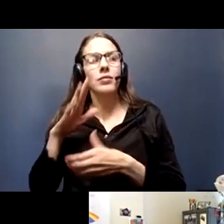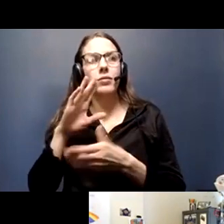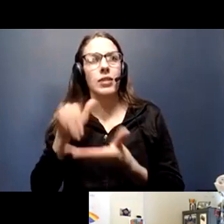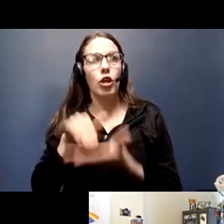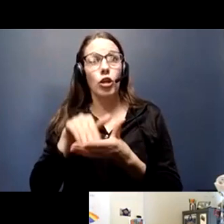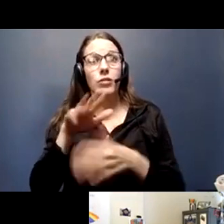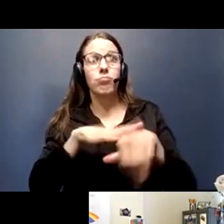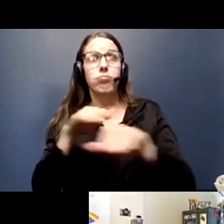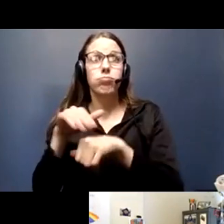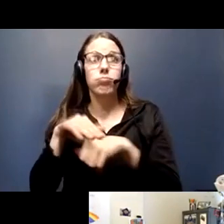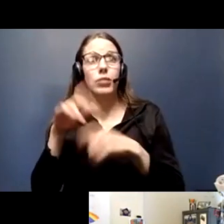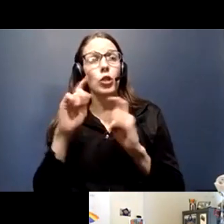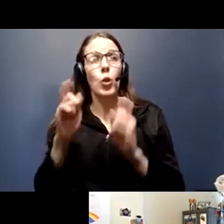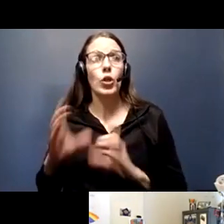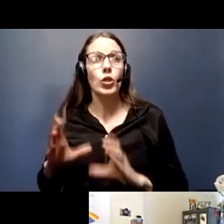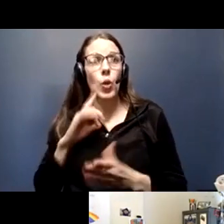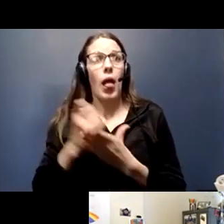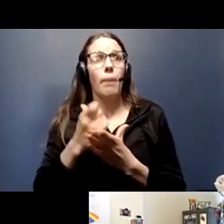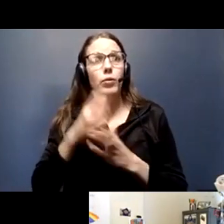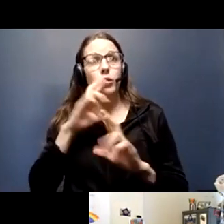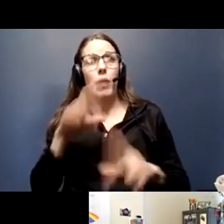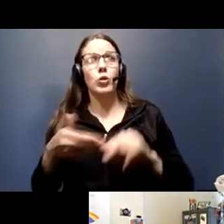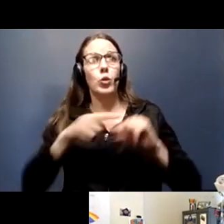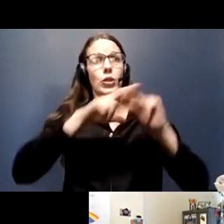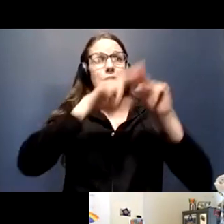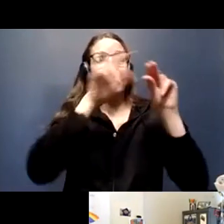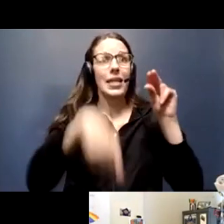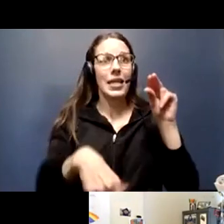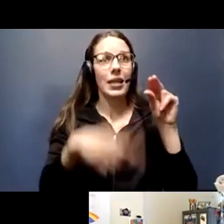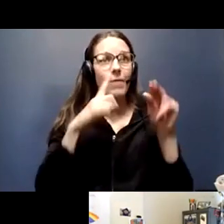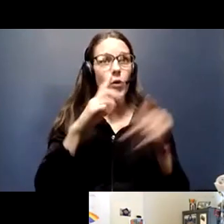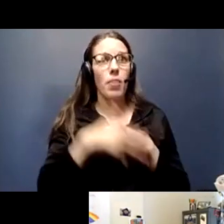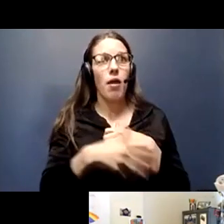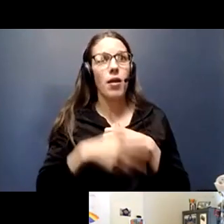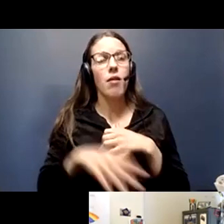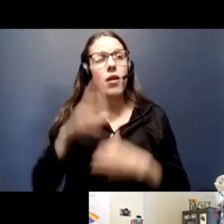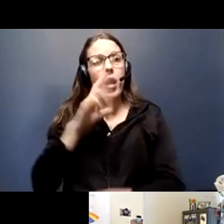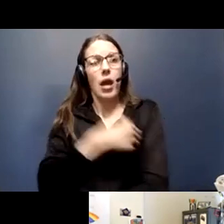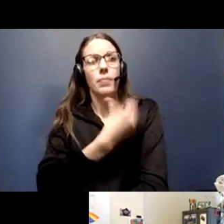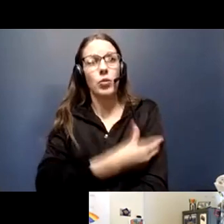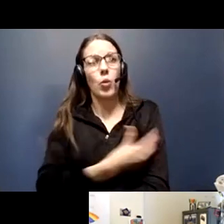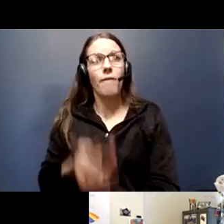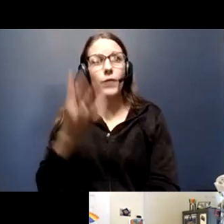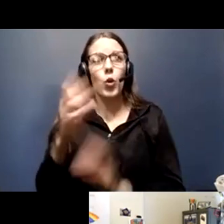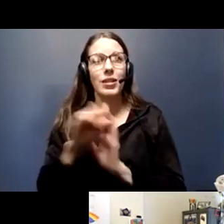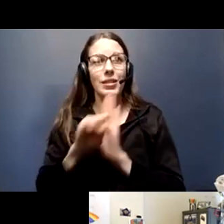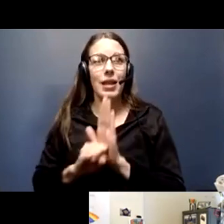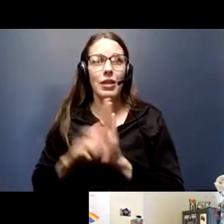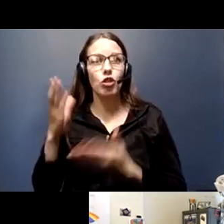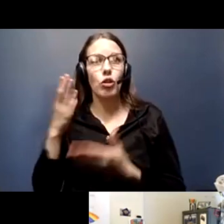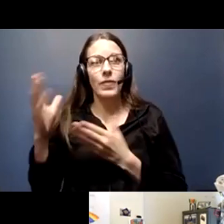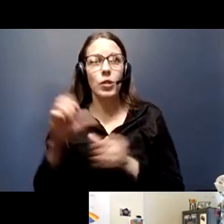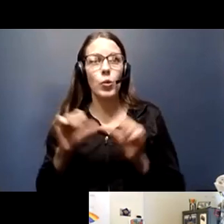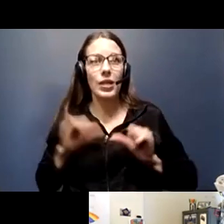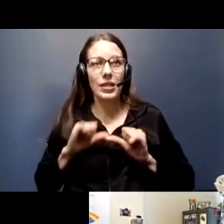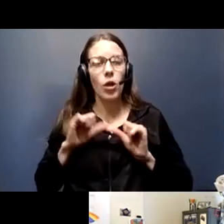to an increasing need in blood utilization by hospitals within our four state service region. You know,